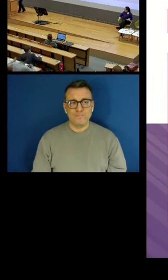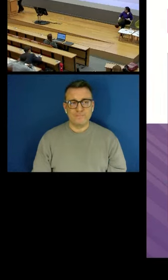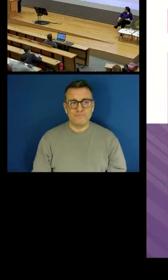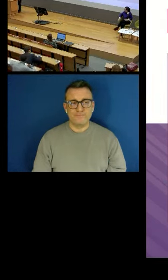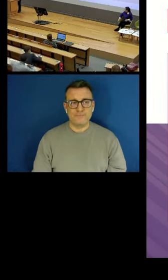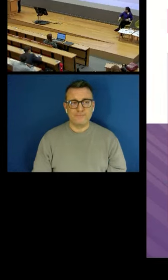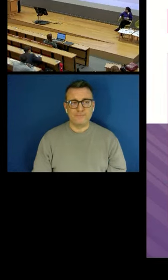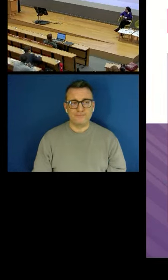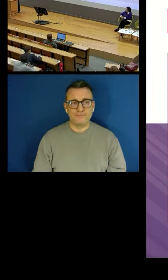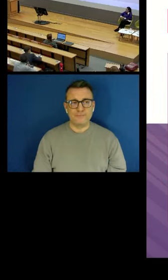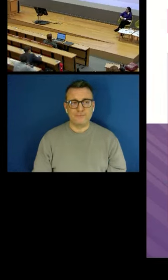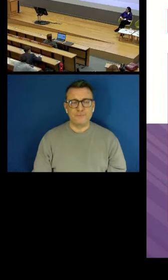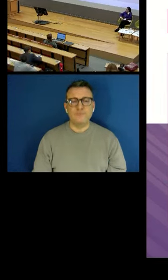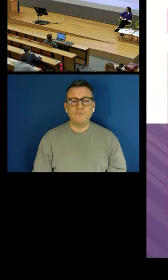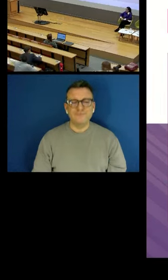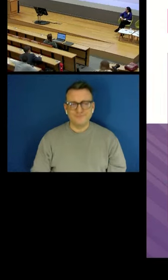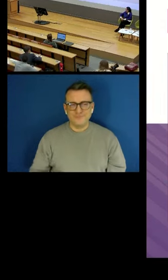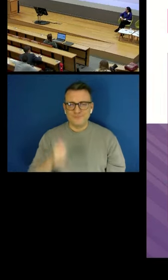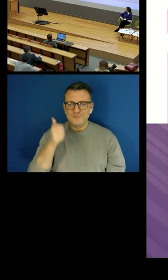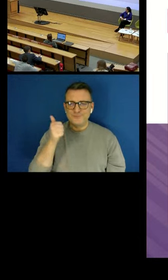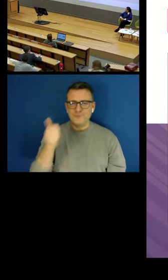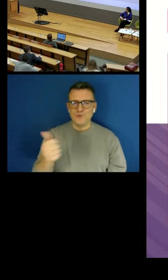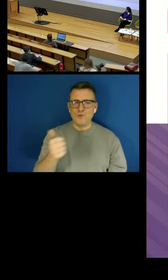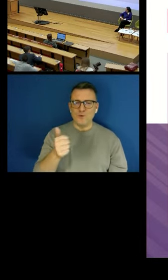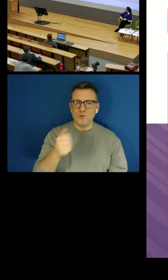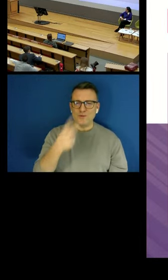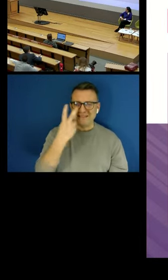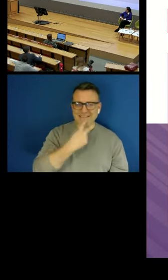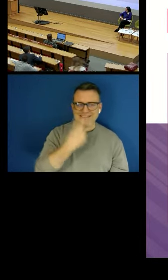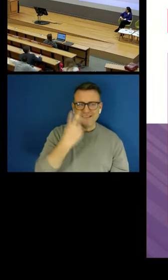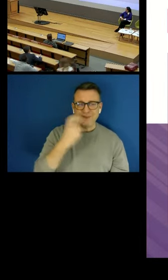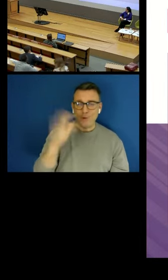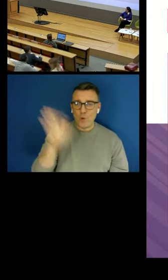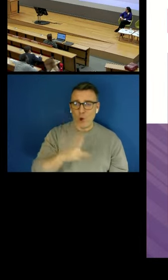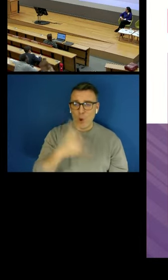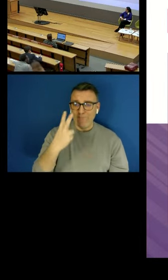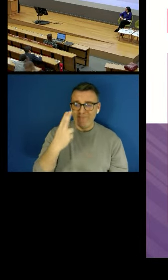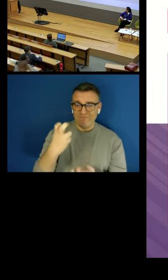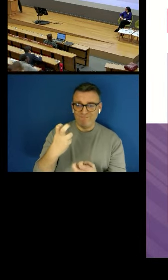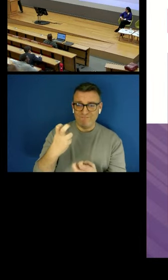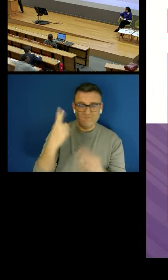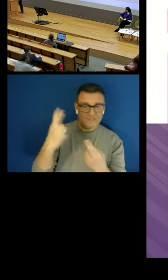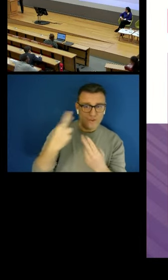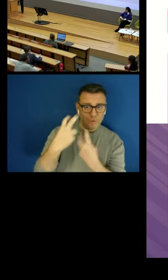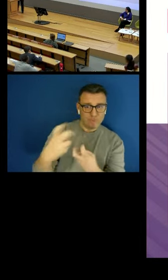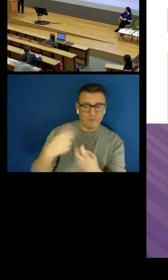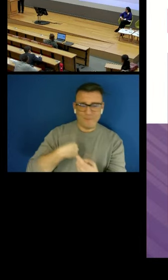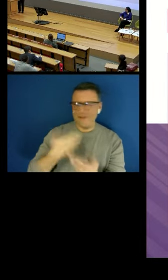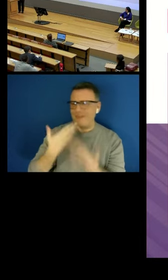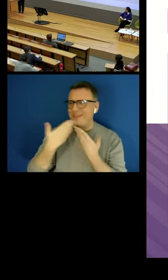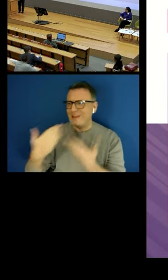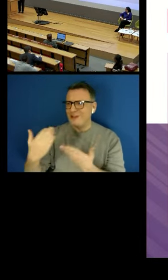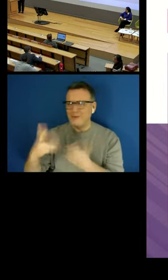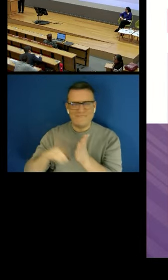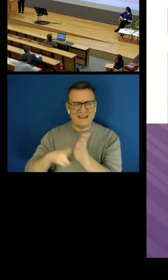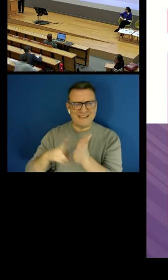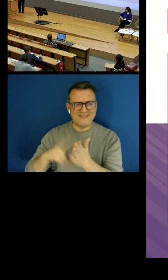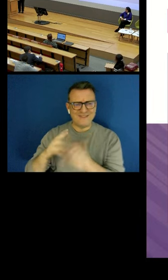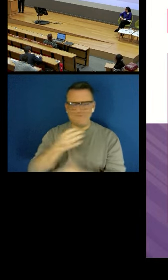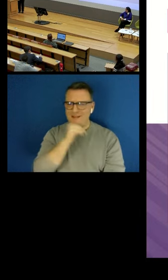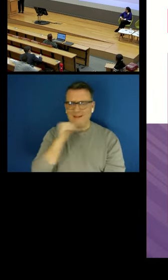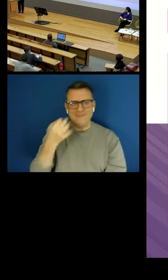Well good evening everybody. I hope you can all hear me. Thank you all for coming. Thank you Vanessa for the kind introduction and to